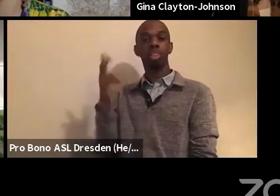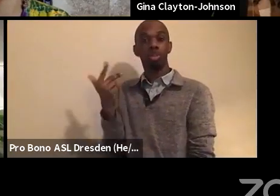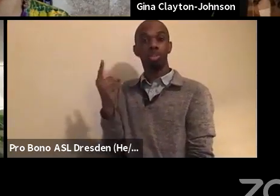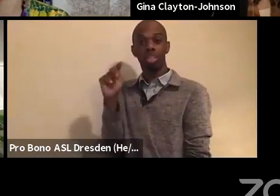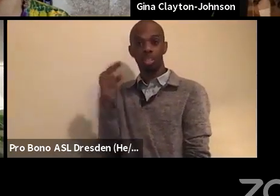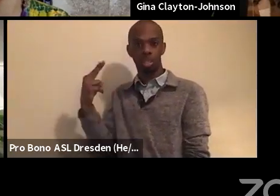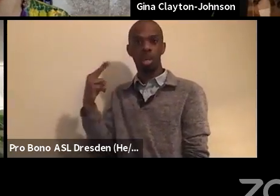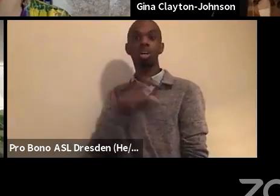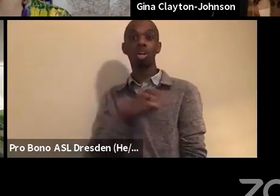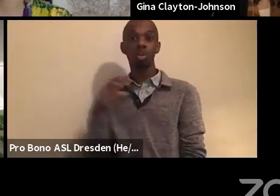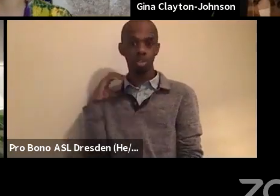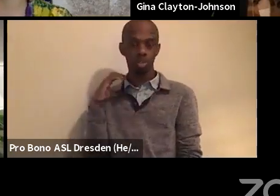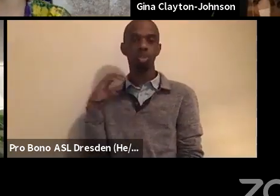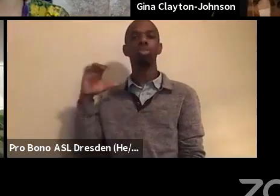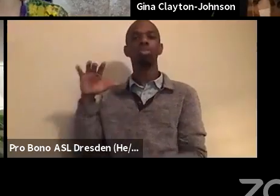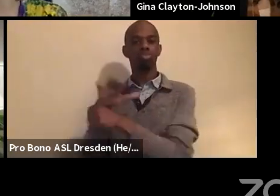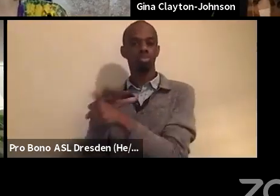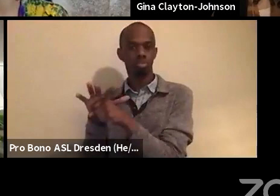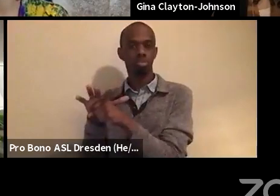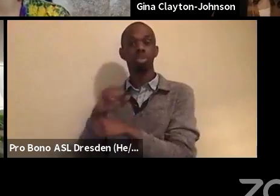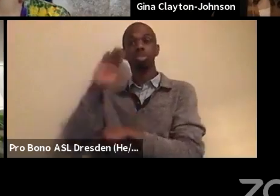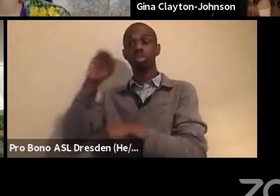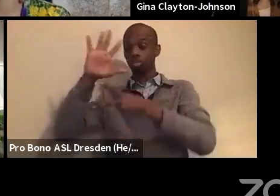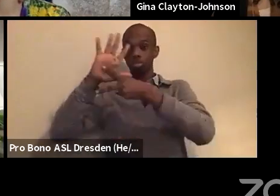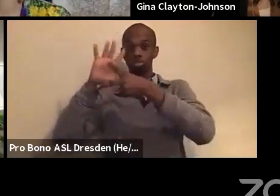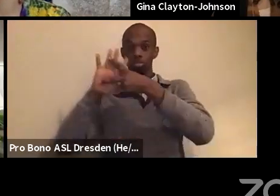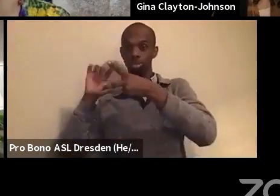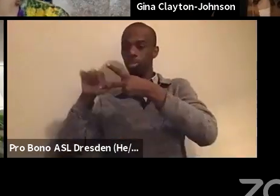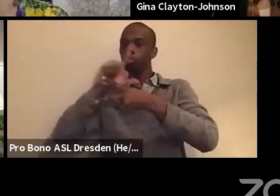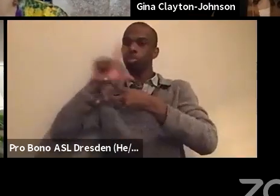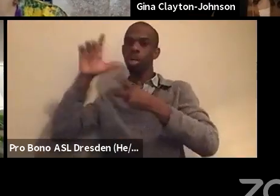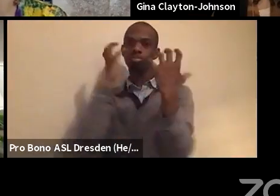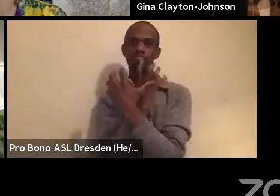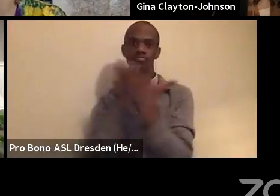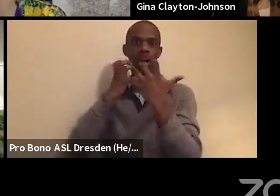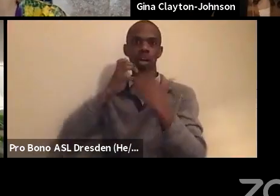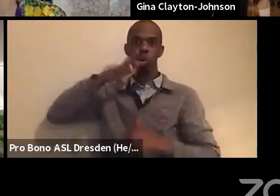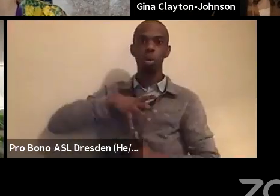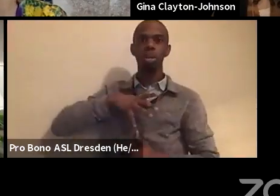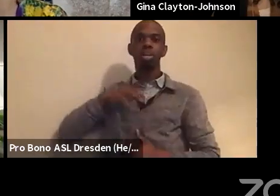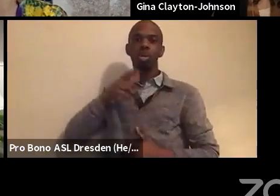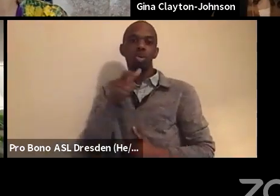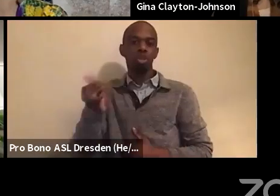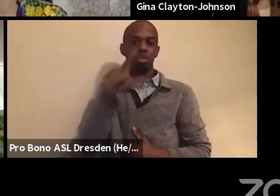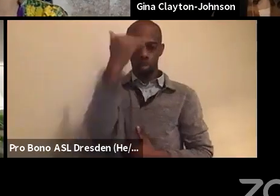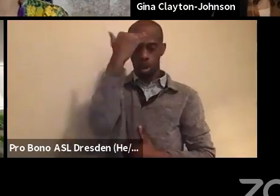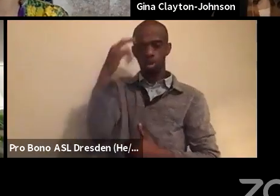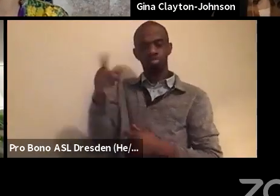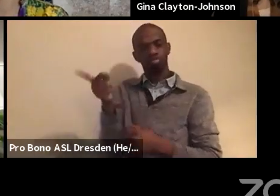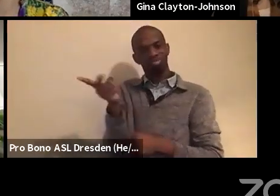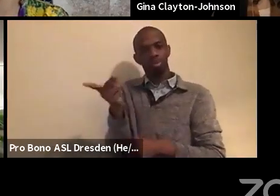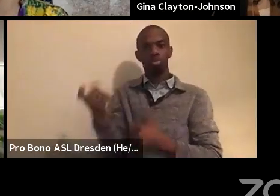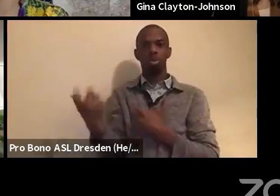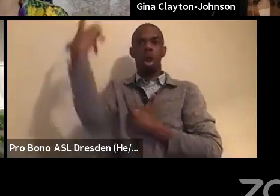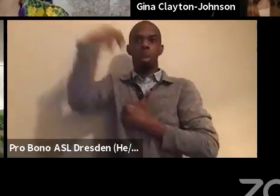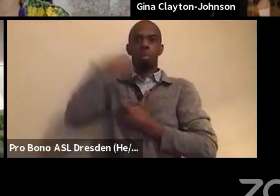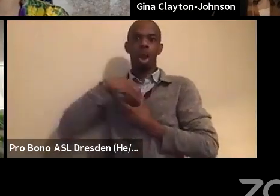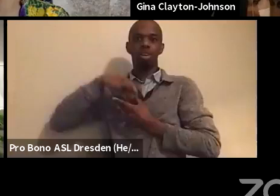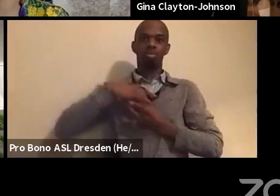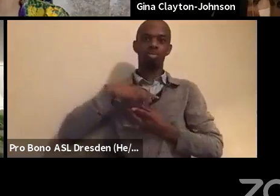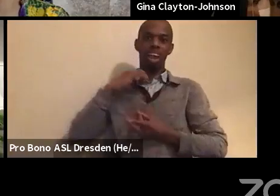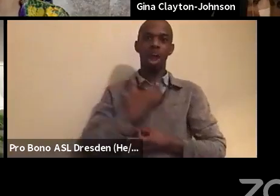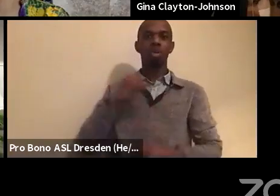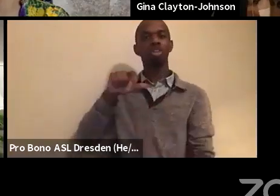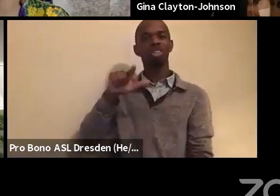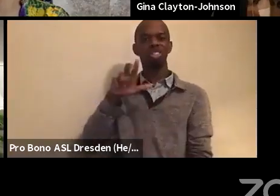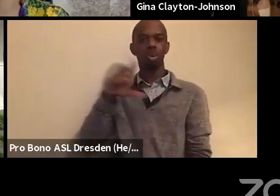of these powerful women who you all know as a part of the squad was at the unveiling of the Breathe